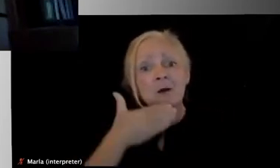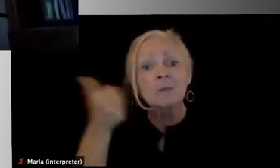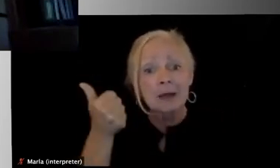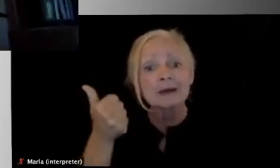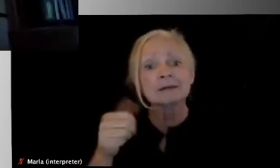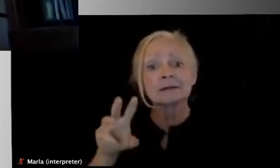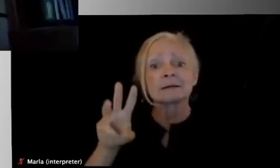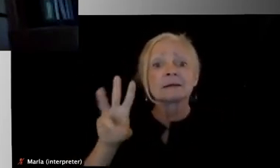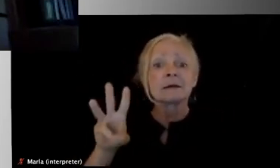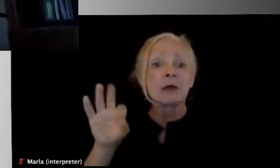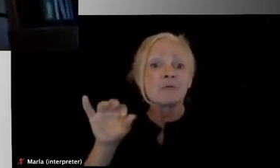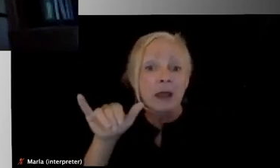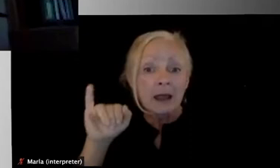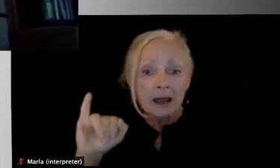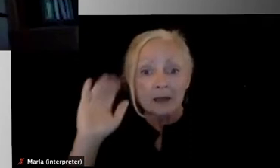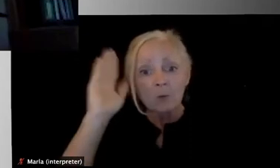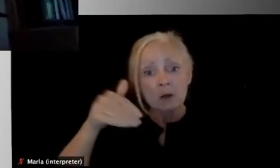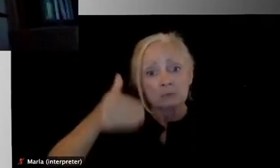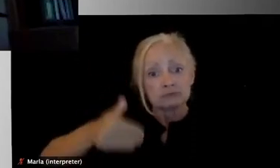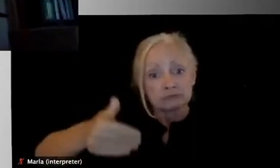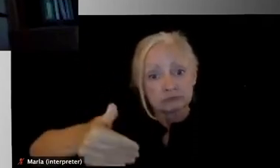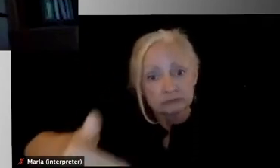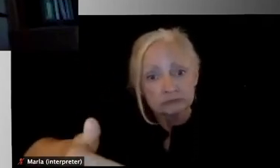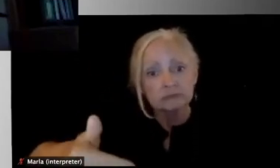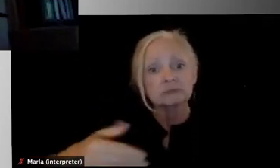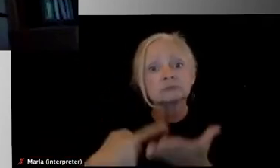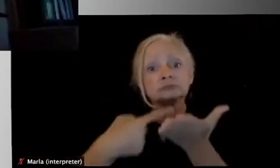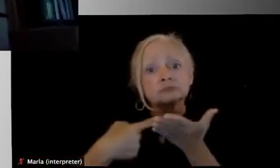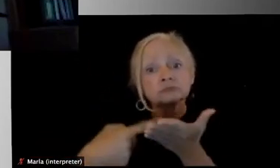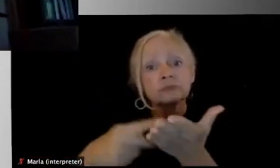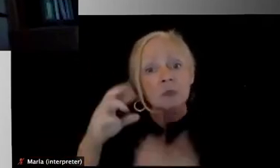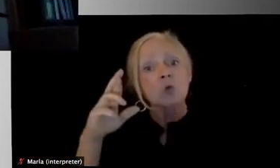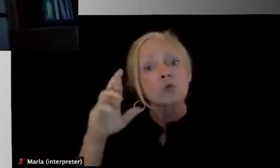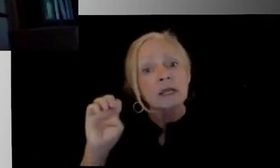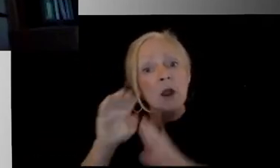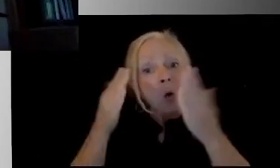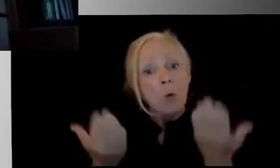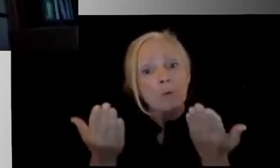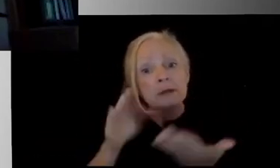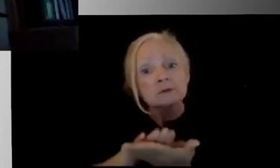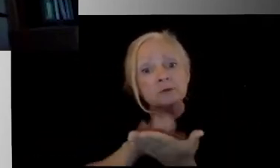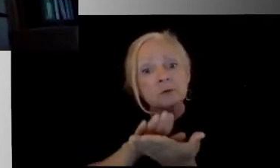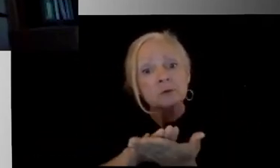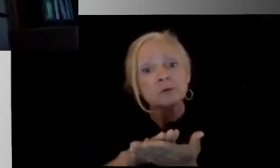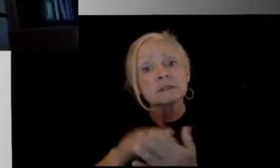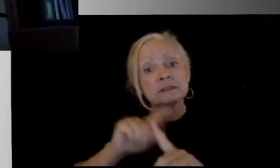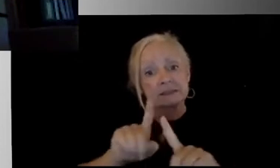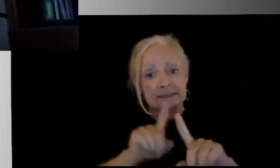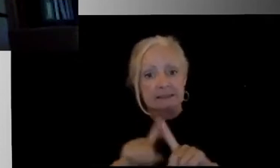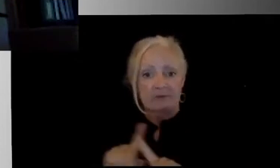having more conversations in the coming weeks about the reopening of schools and the many different issues surrounding that.